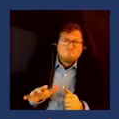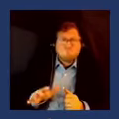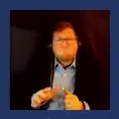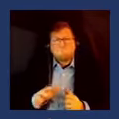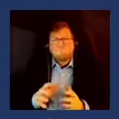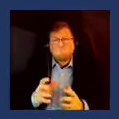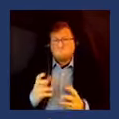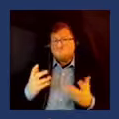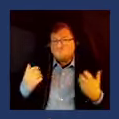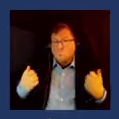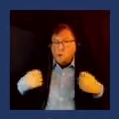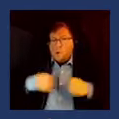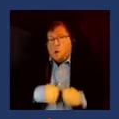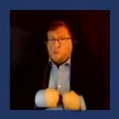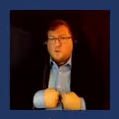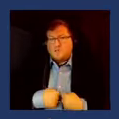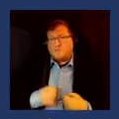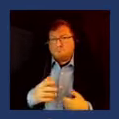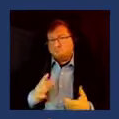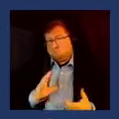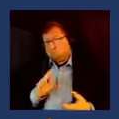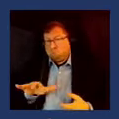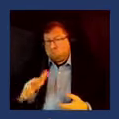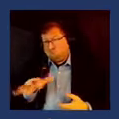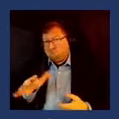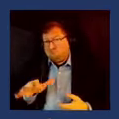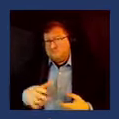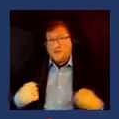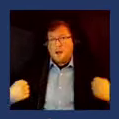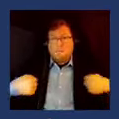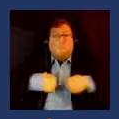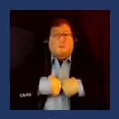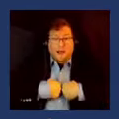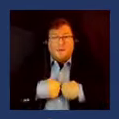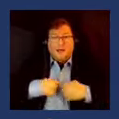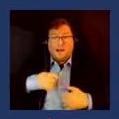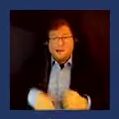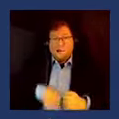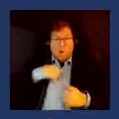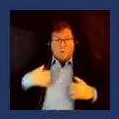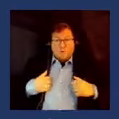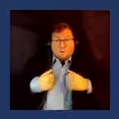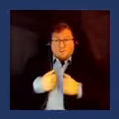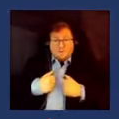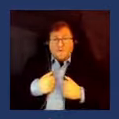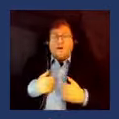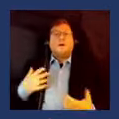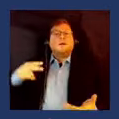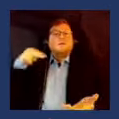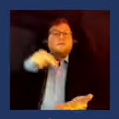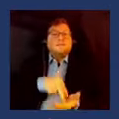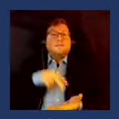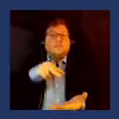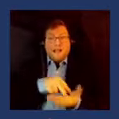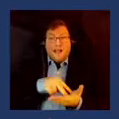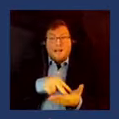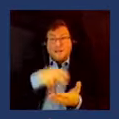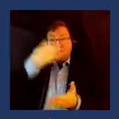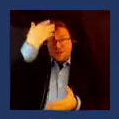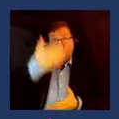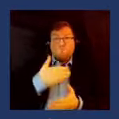overcoat and a backpack standing at the front of a bridge